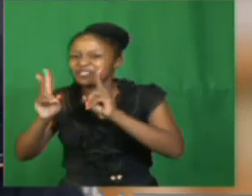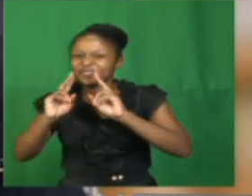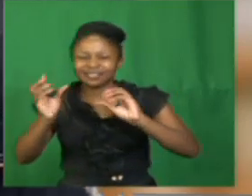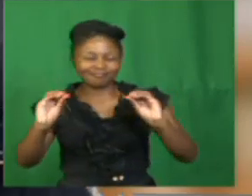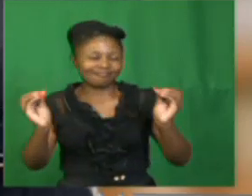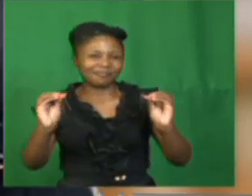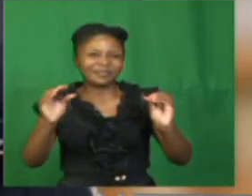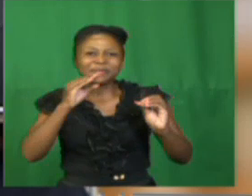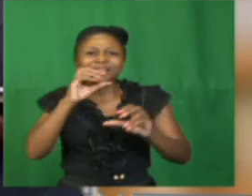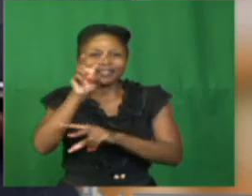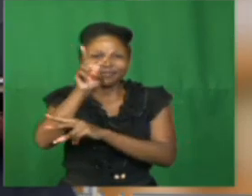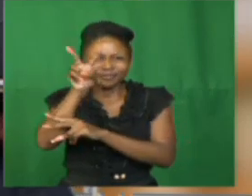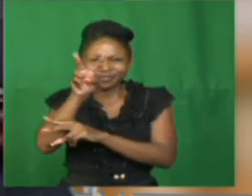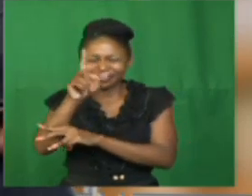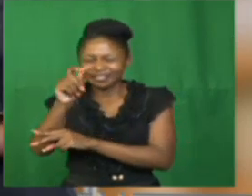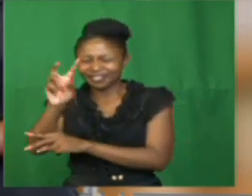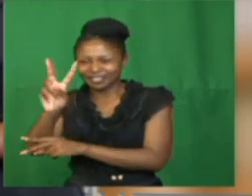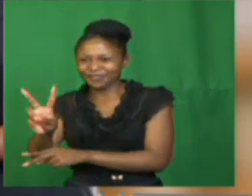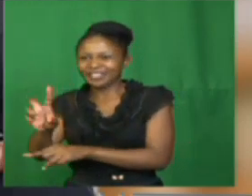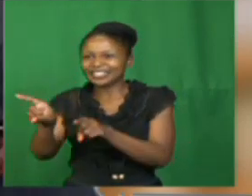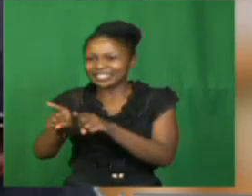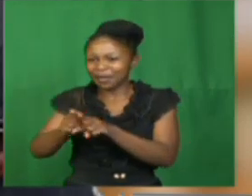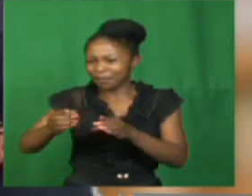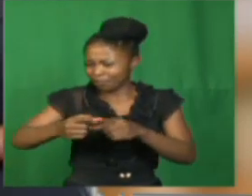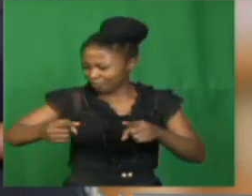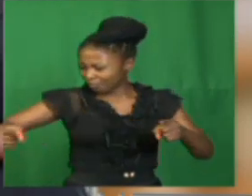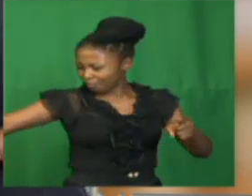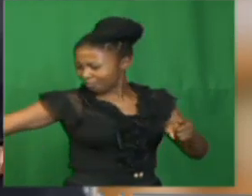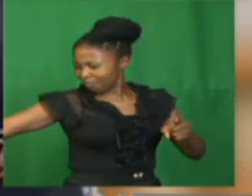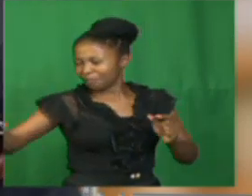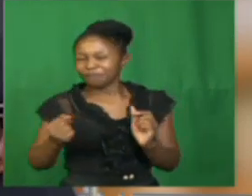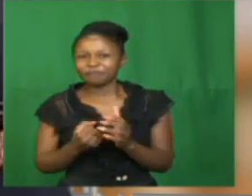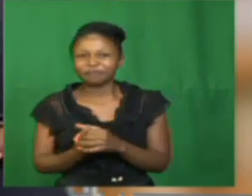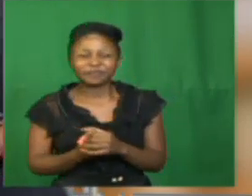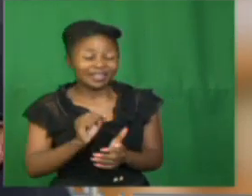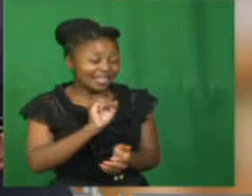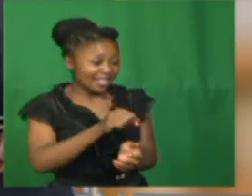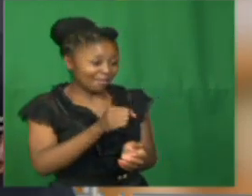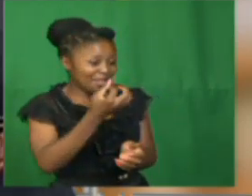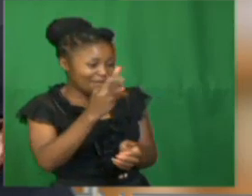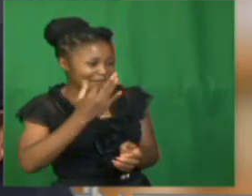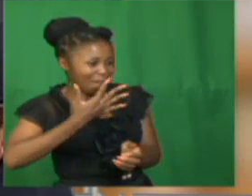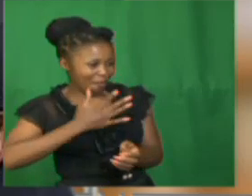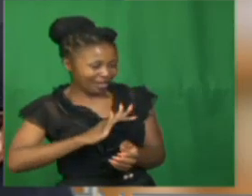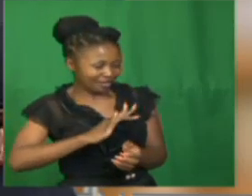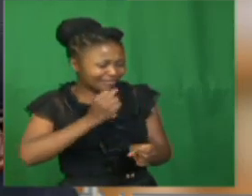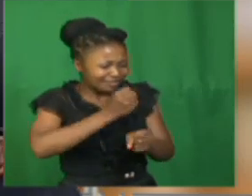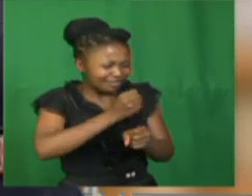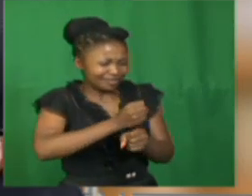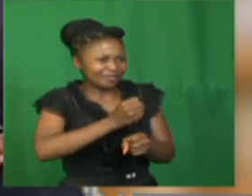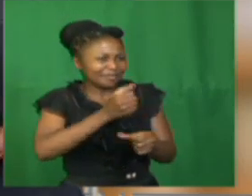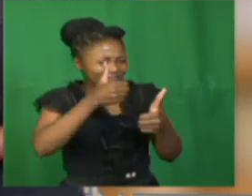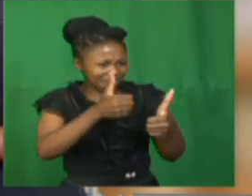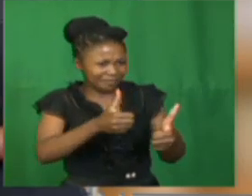possibly can, and of course, observe social distancing. Yes. If we want this to work, good people, let us stay at